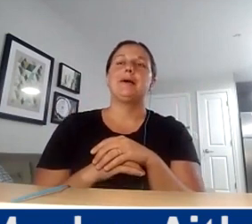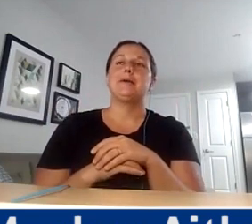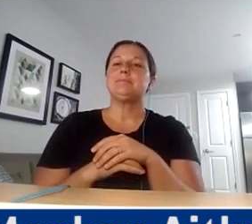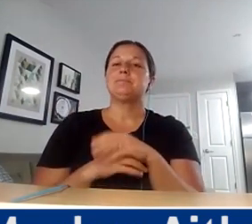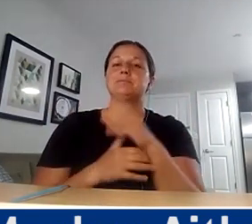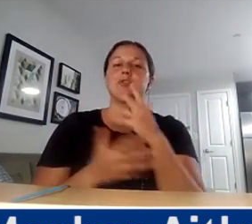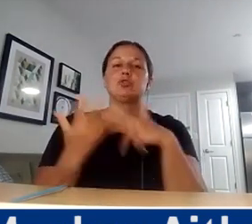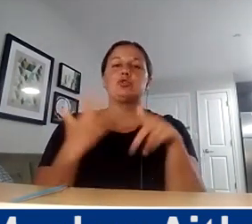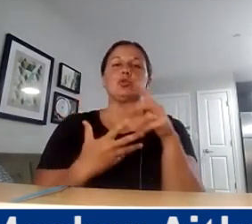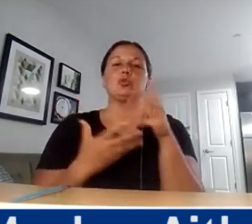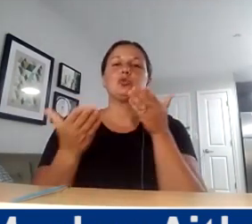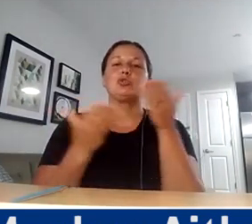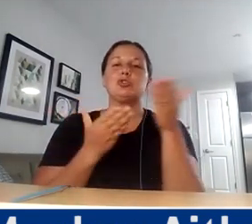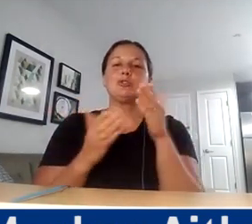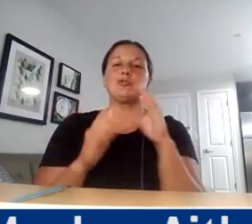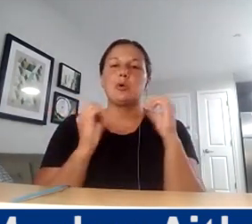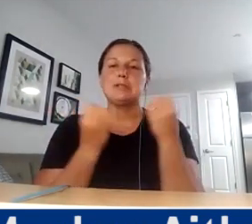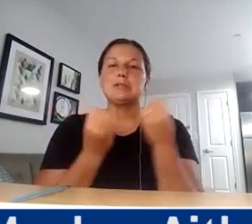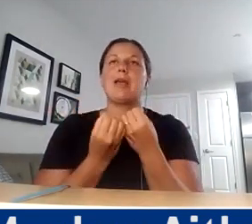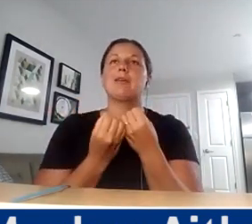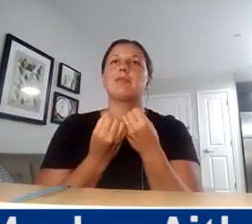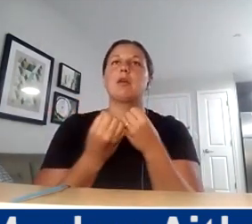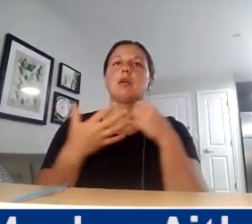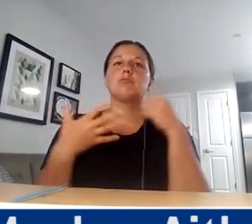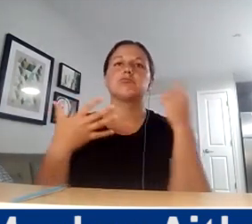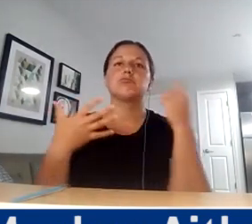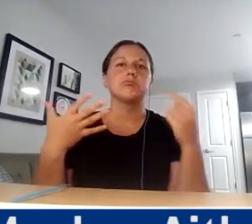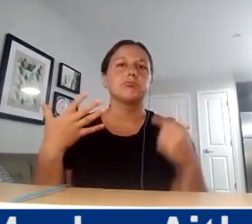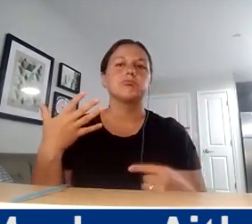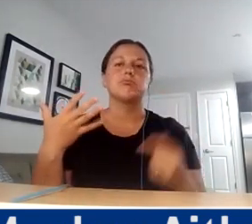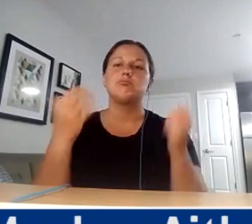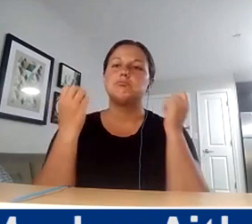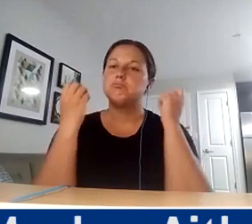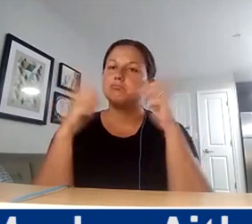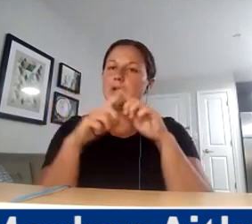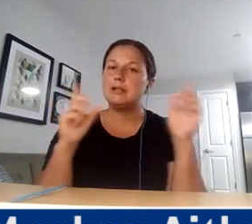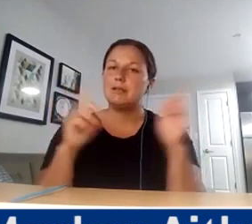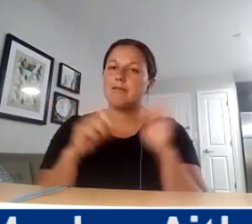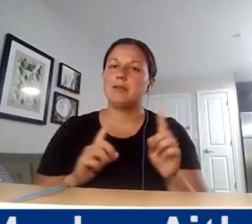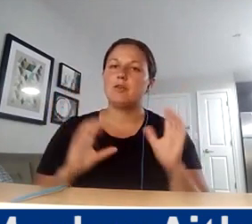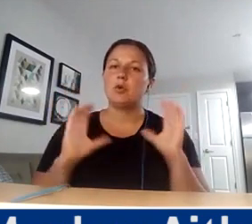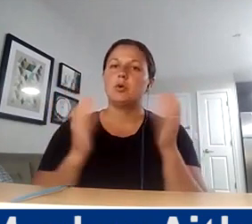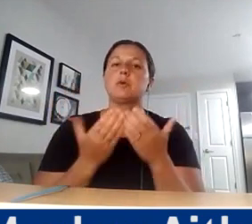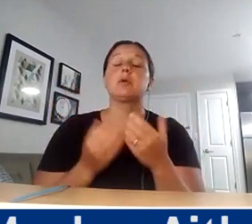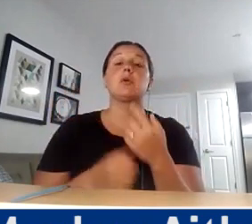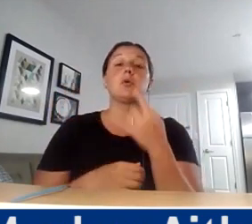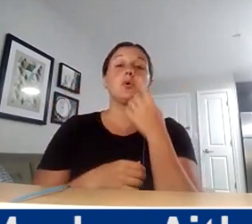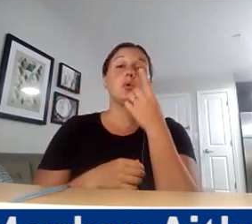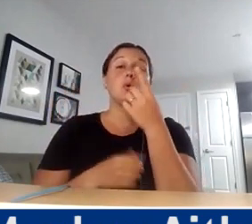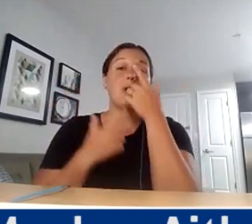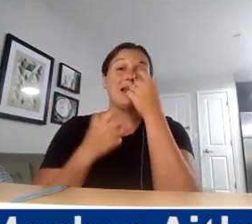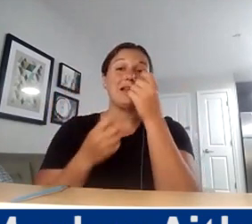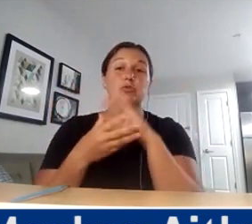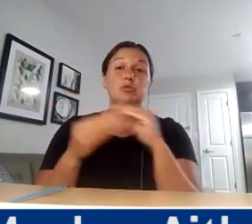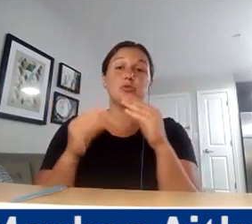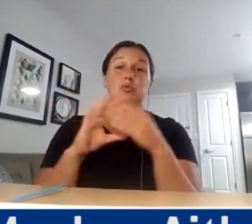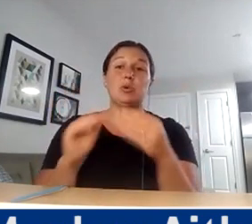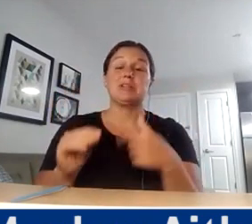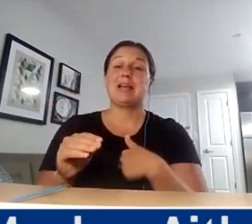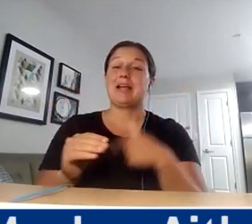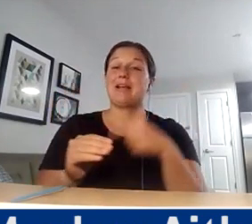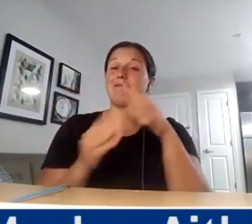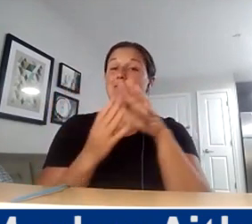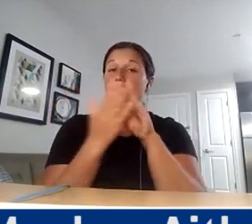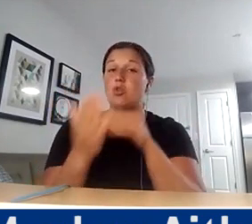service organizations. It really runs the gamut. You know, one of the interesting stories I think that we've learned through our local